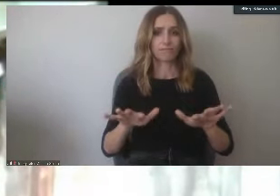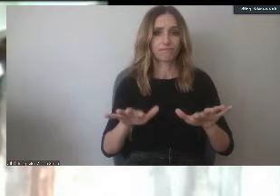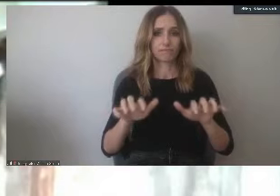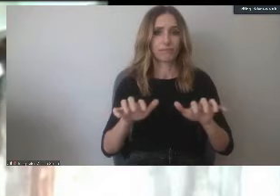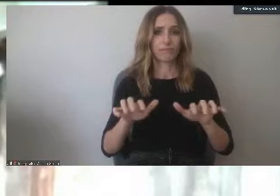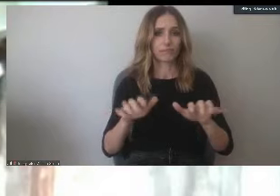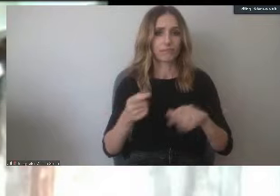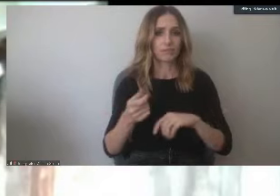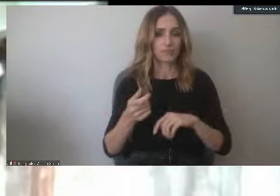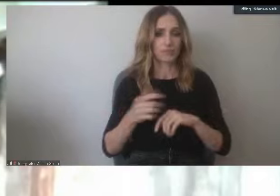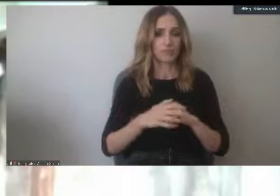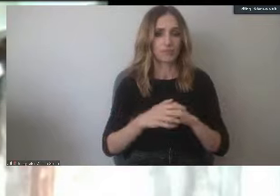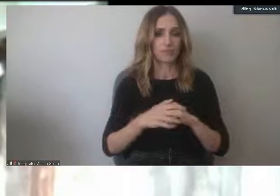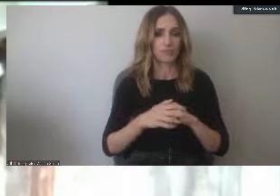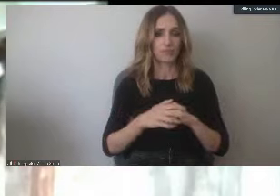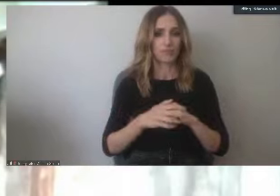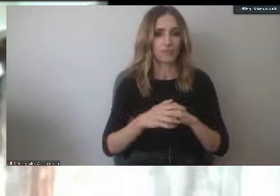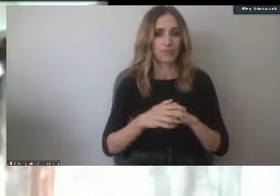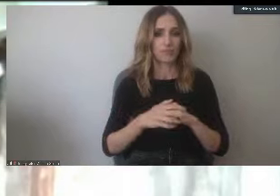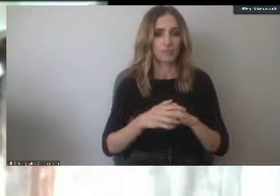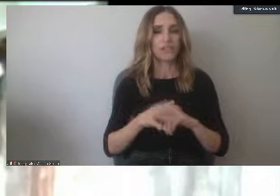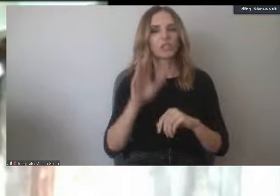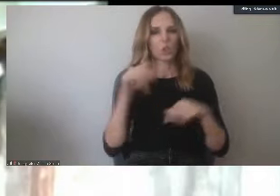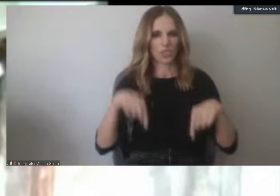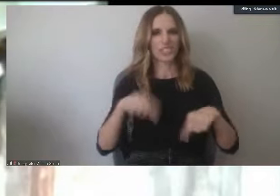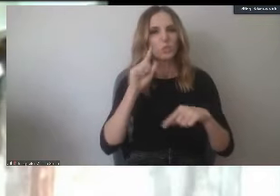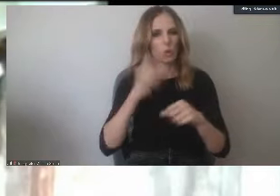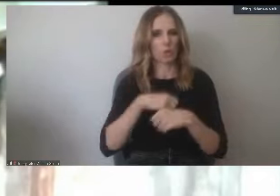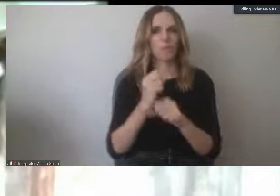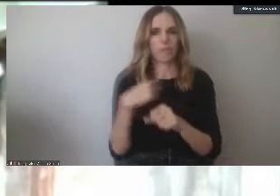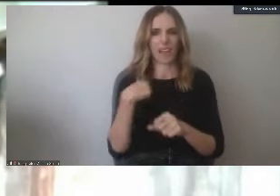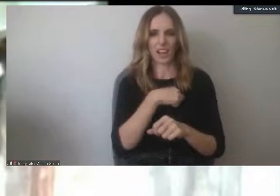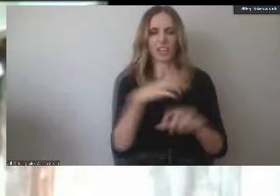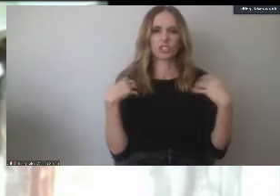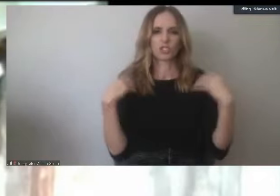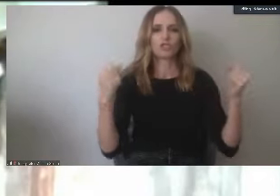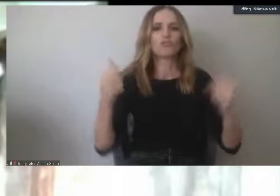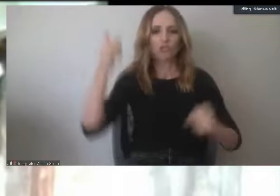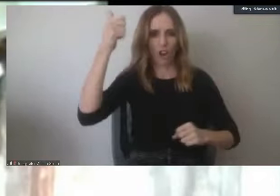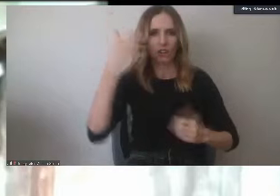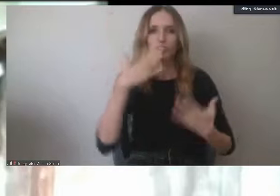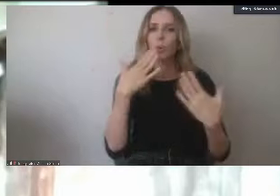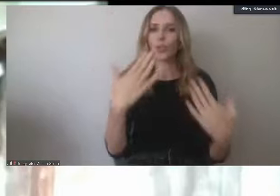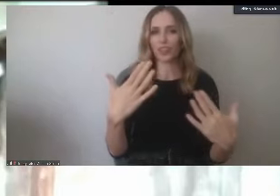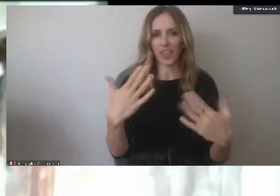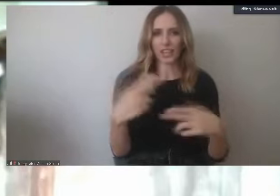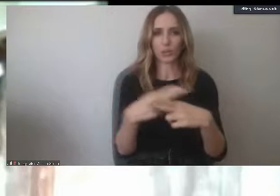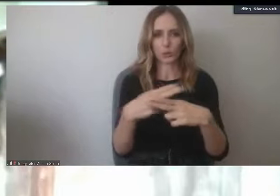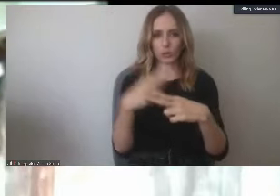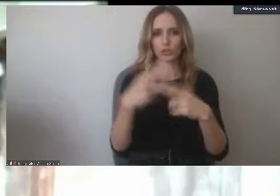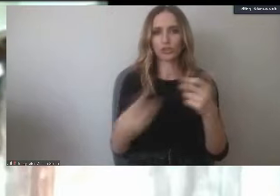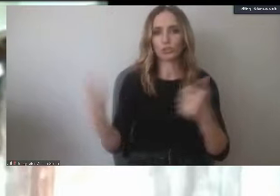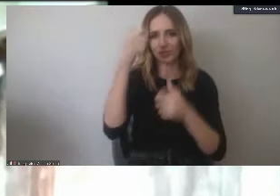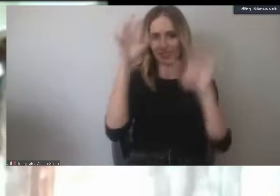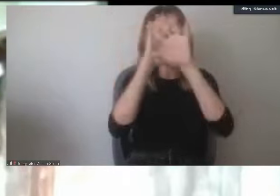That which doesn't break us makes us stronger, and you are all the best. Thank you, Superintendent President Luann Bynum. Thank you,